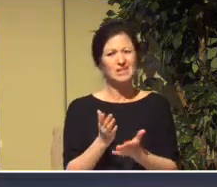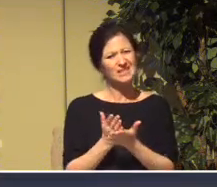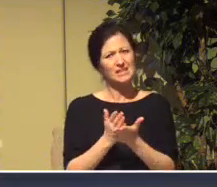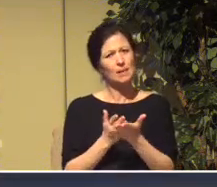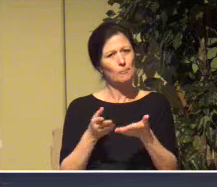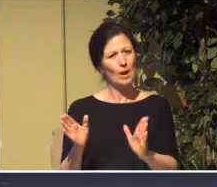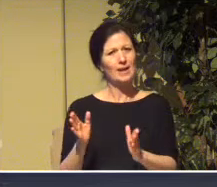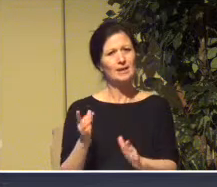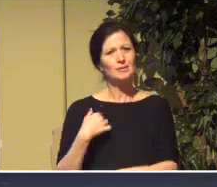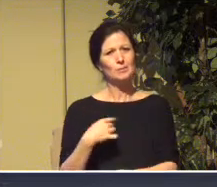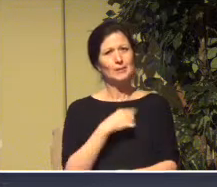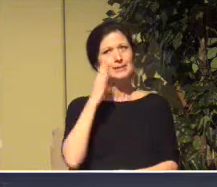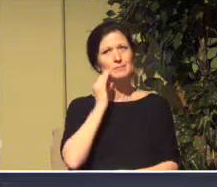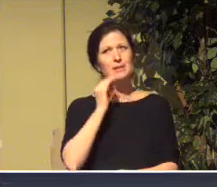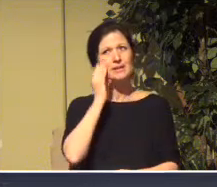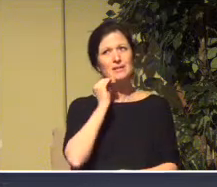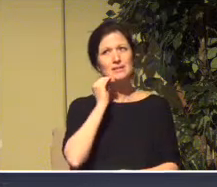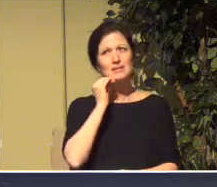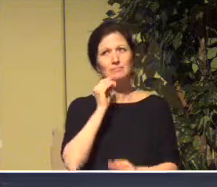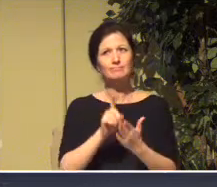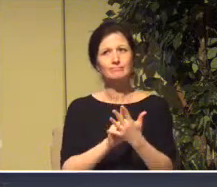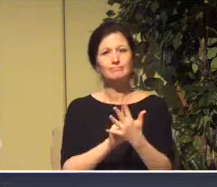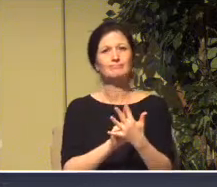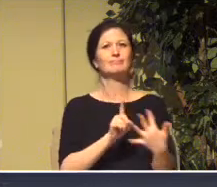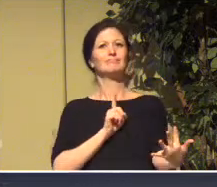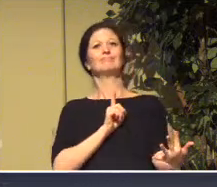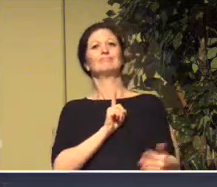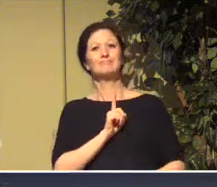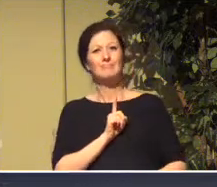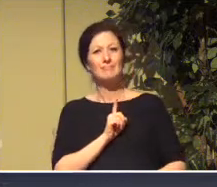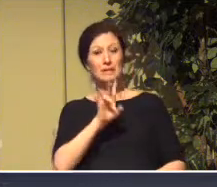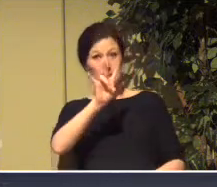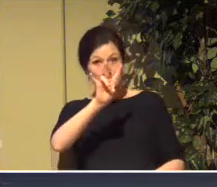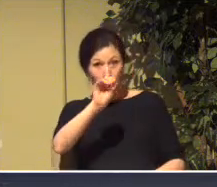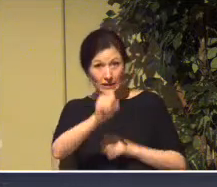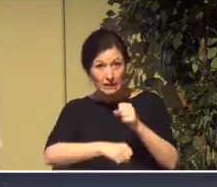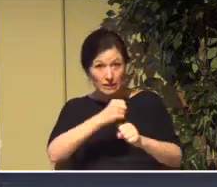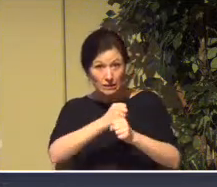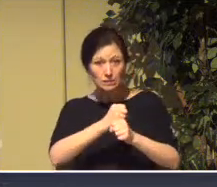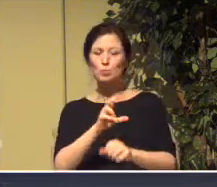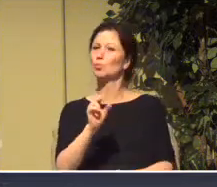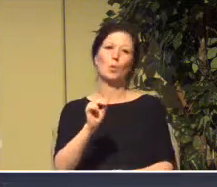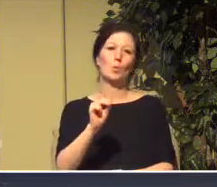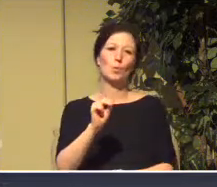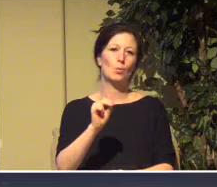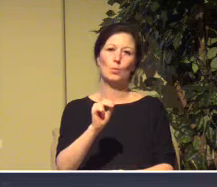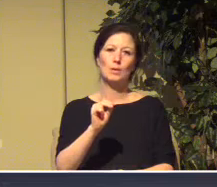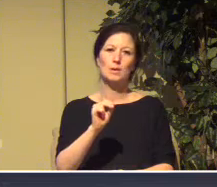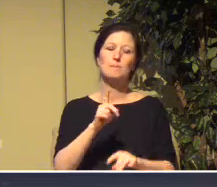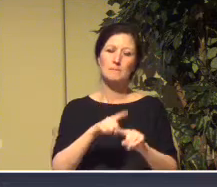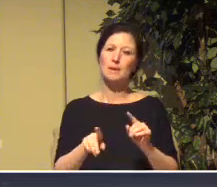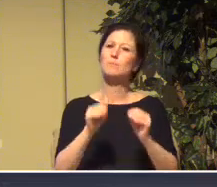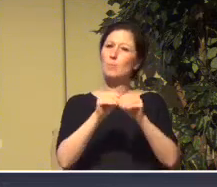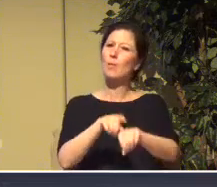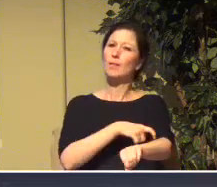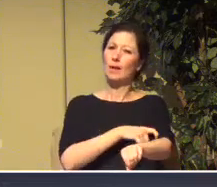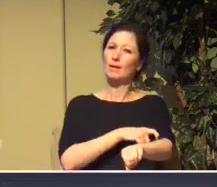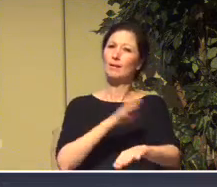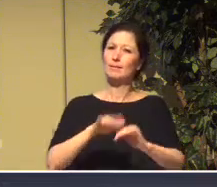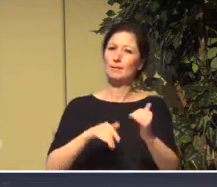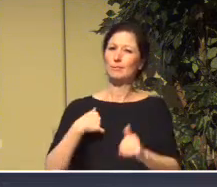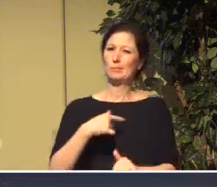Now, our exile won't be 70 years, but it will likely be longer than we think.